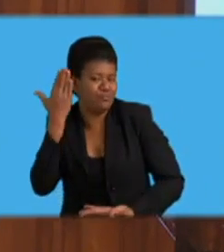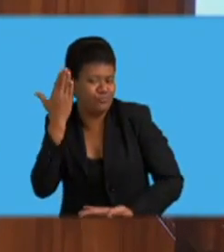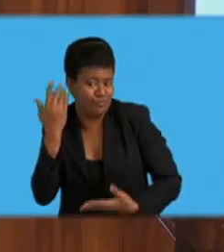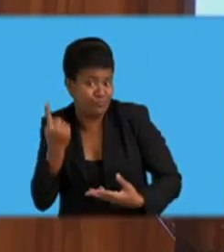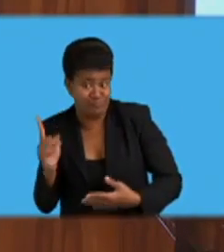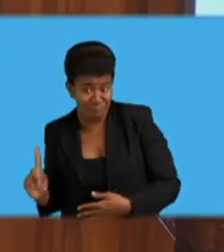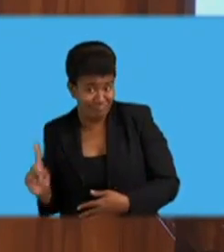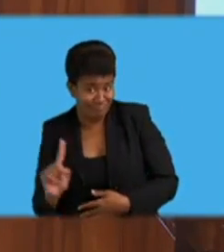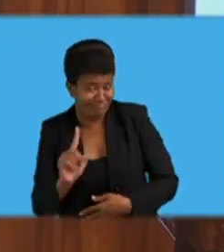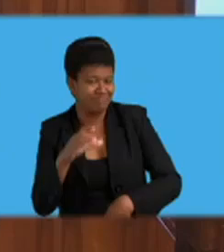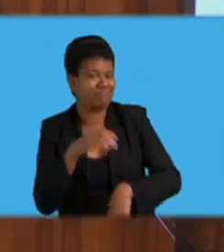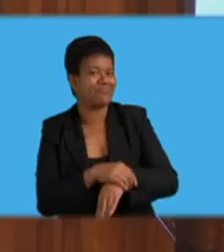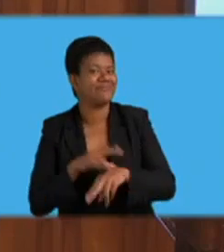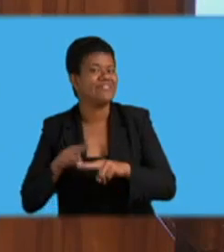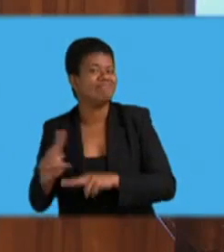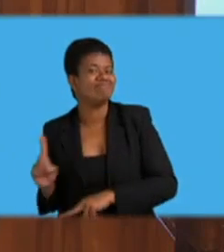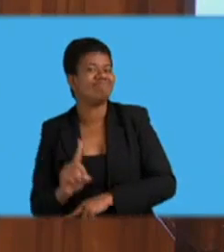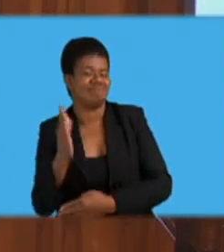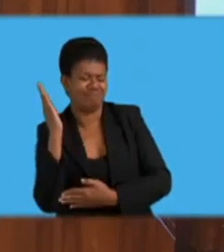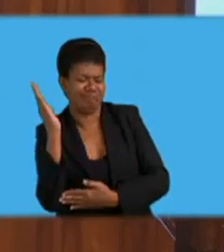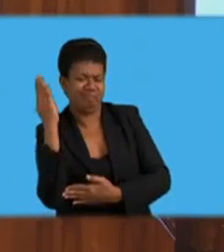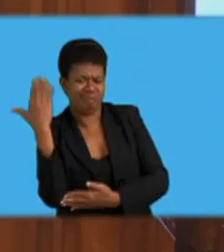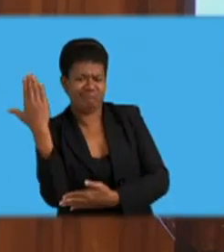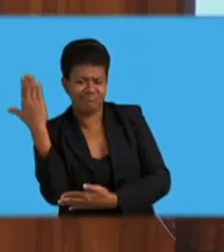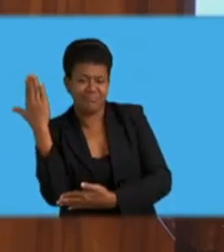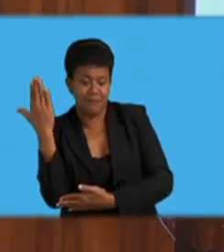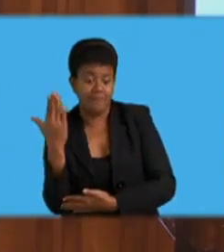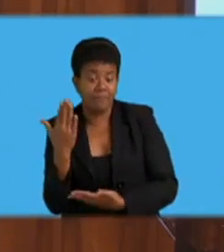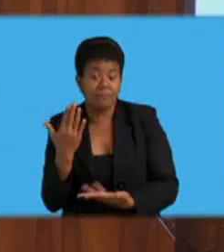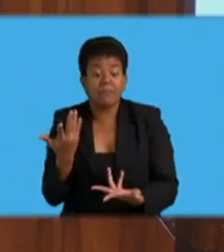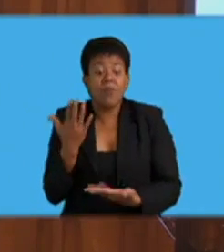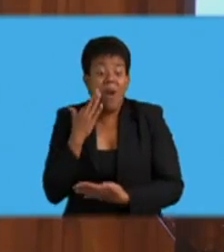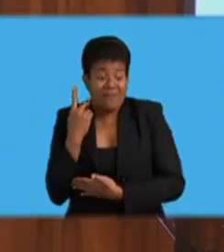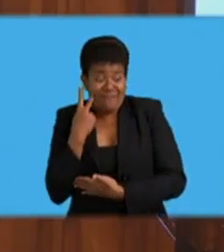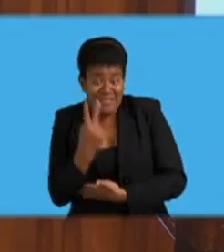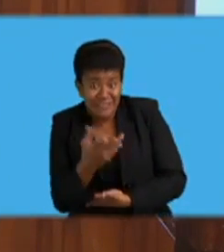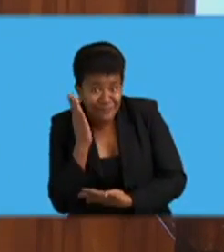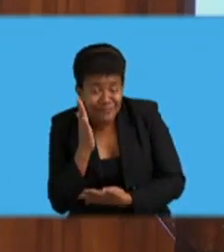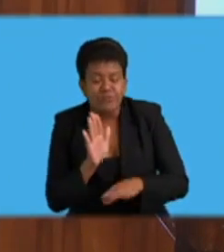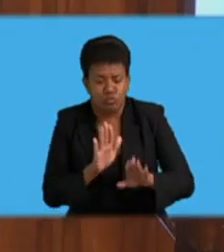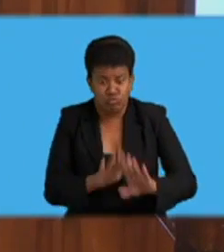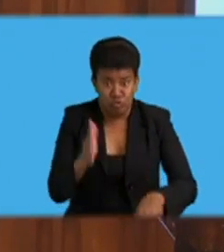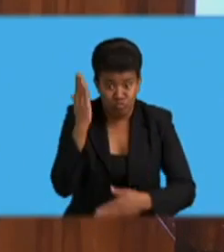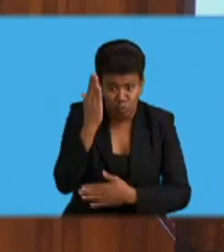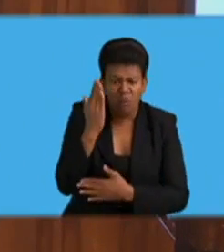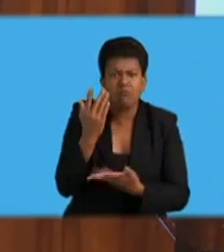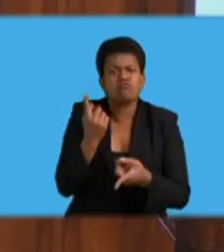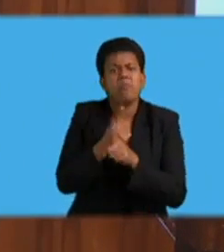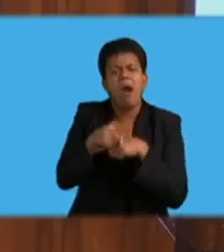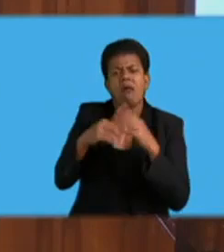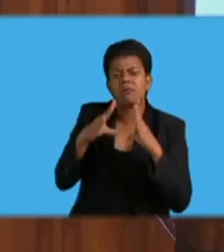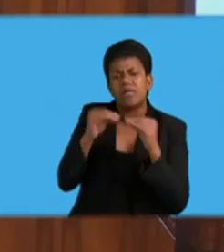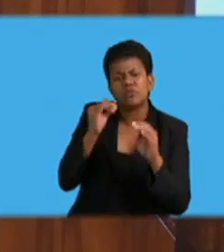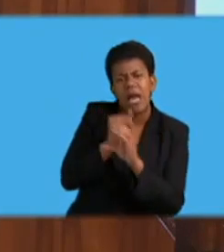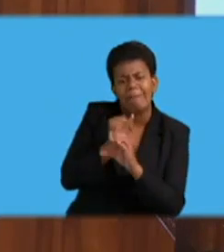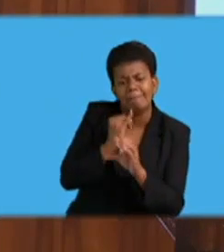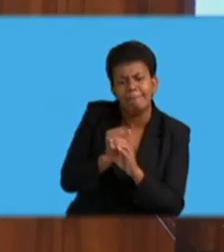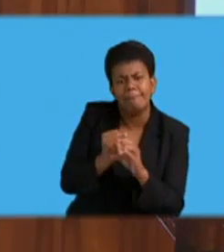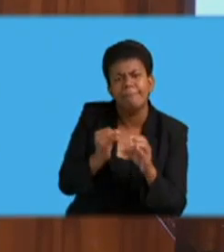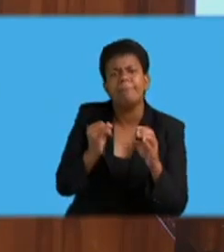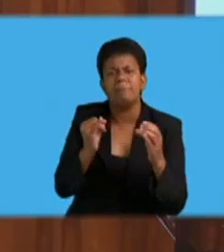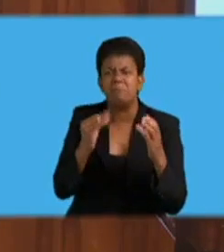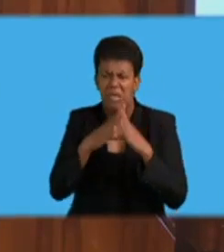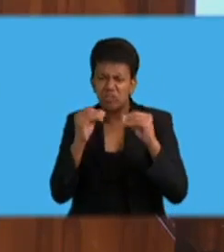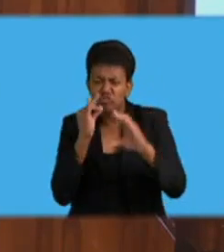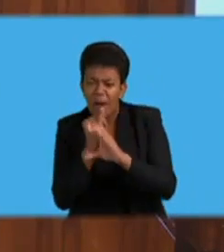during school visits. Police officers talk about crime and sexual offences to students